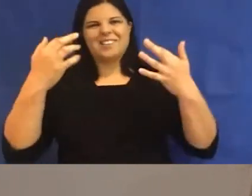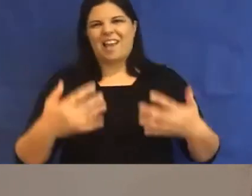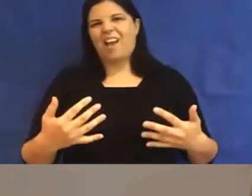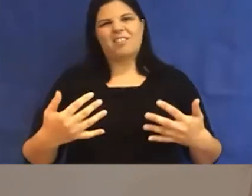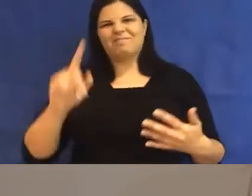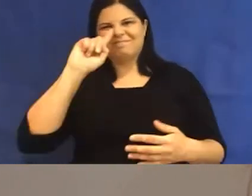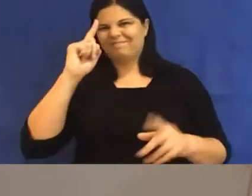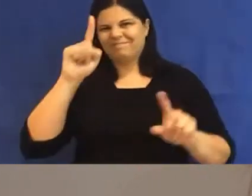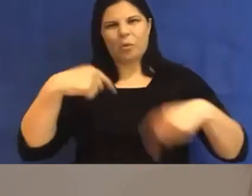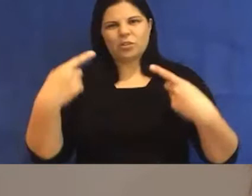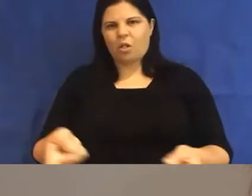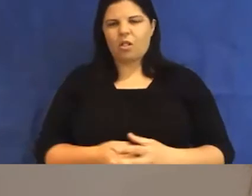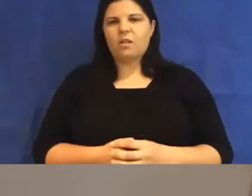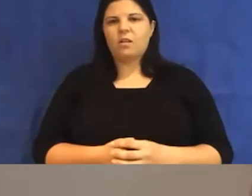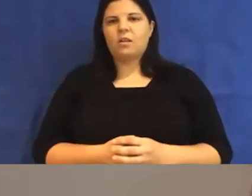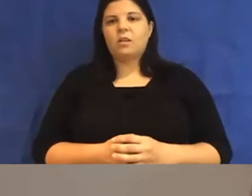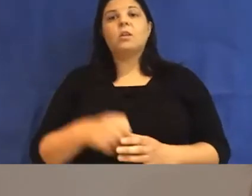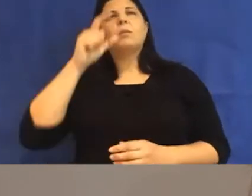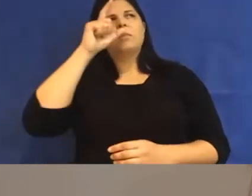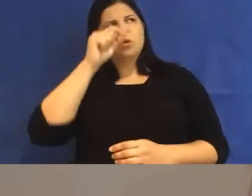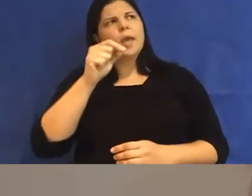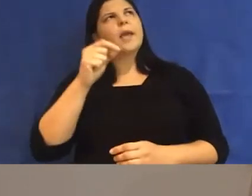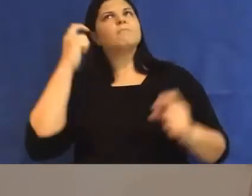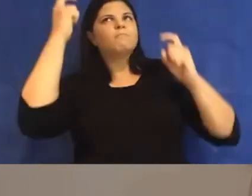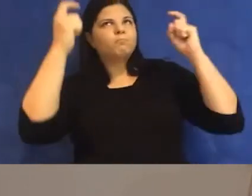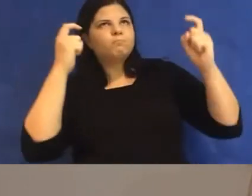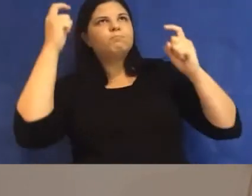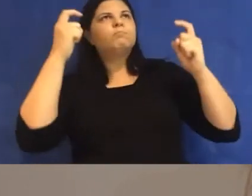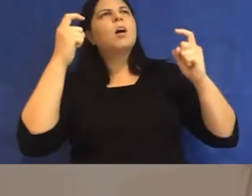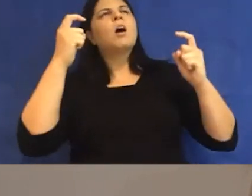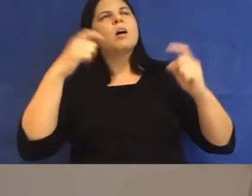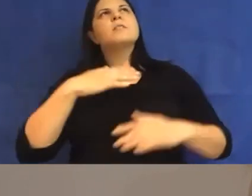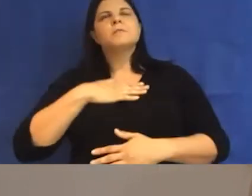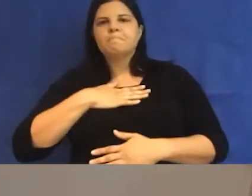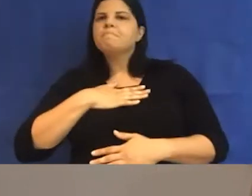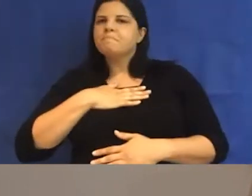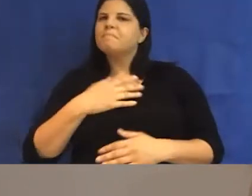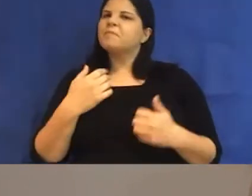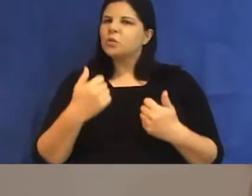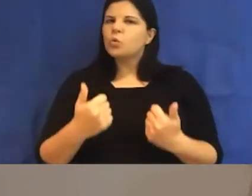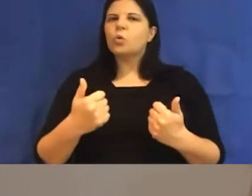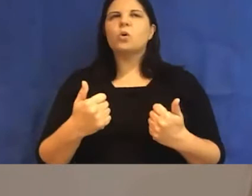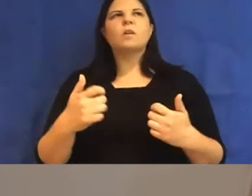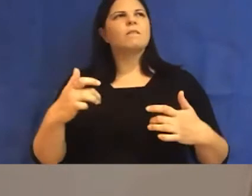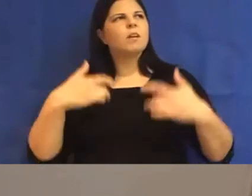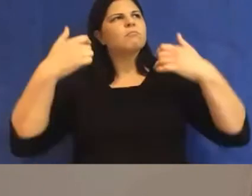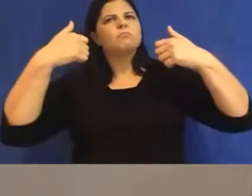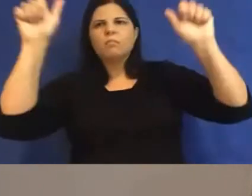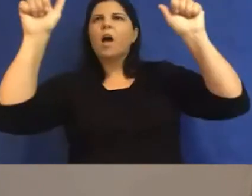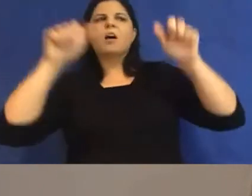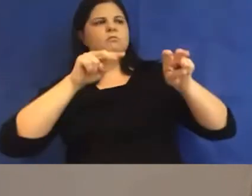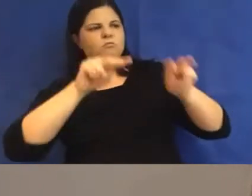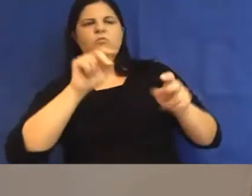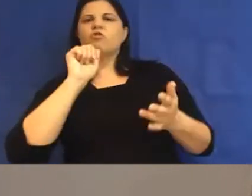You can't count it, but you can sit with it. It feels good. Like I'm finally watching the right tally. It feels